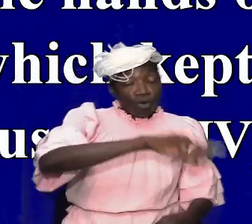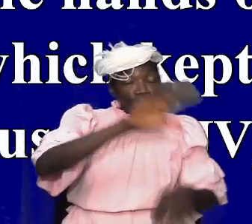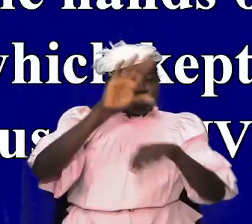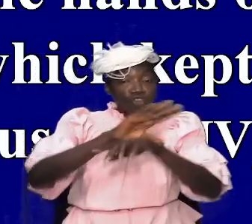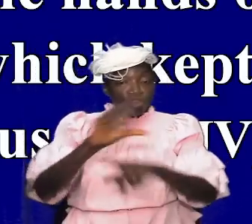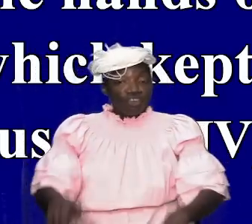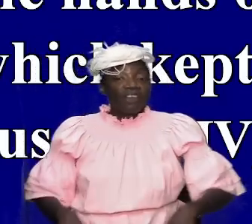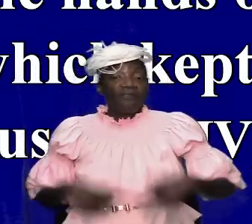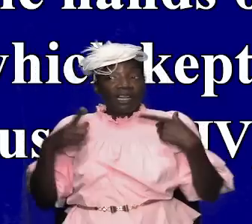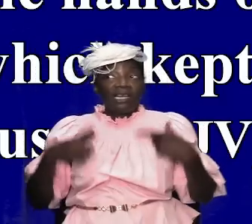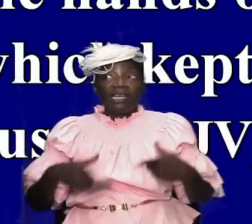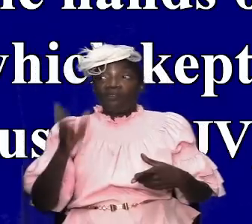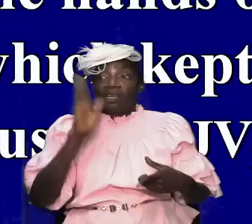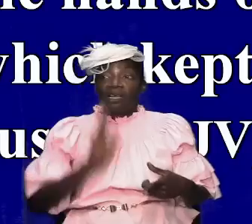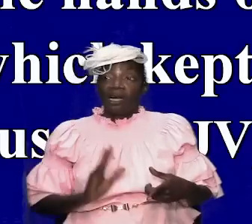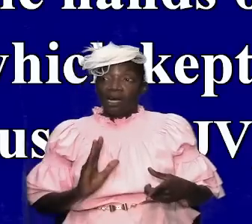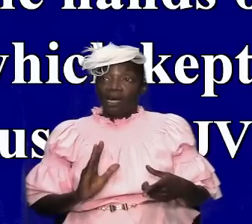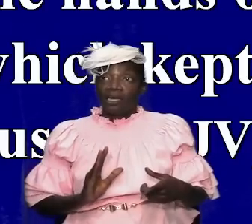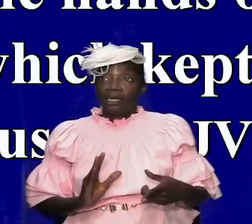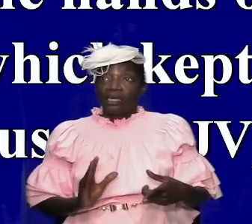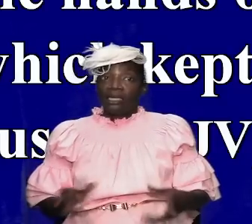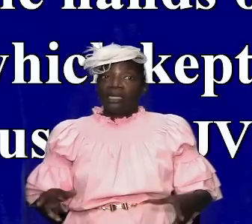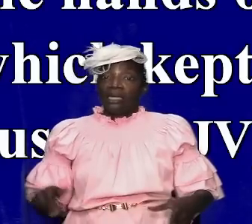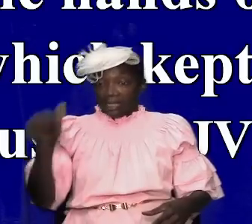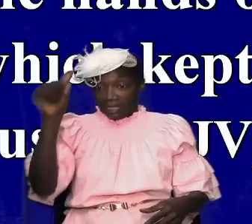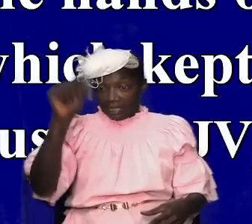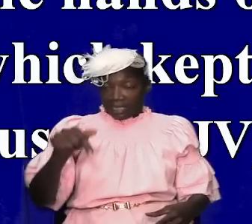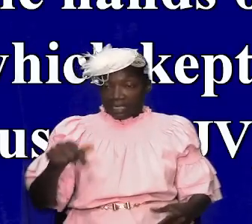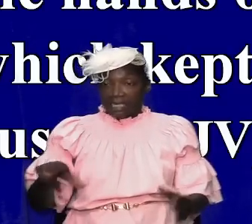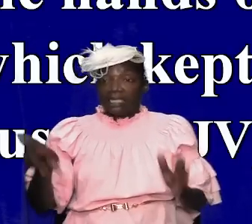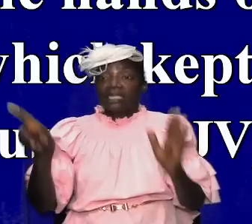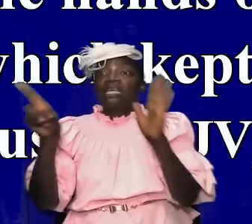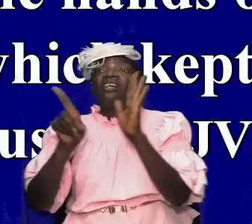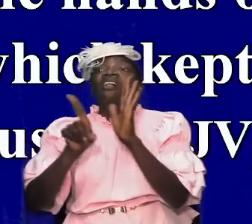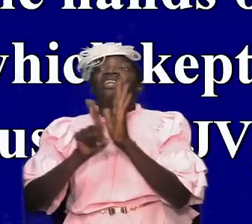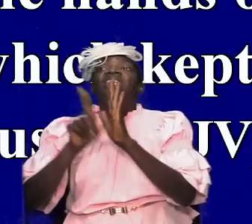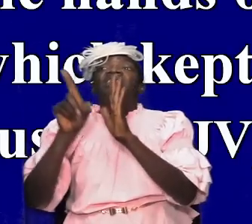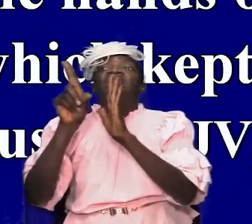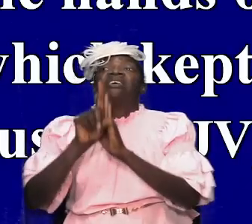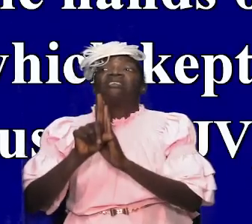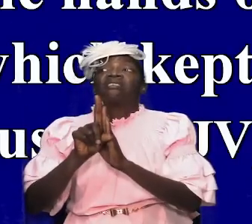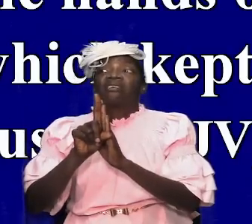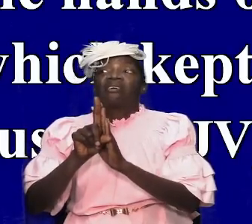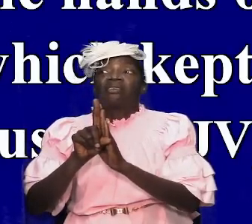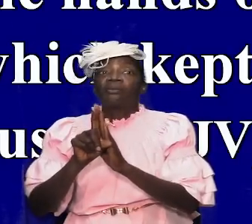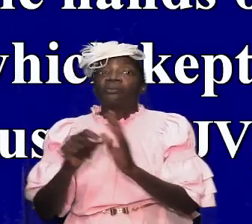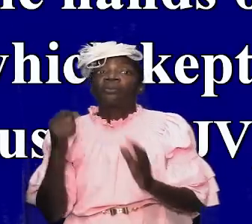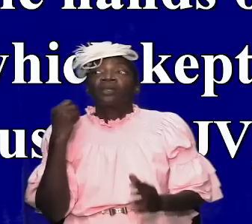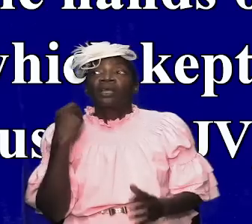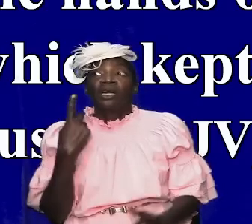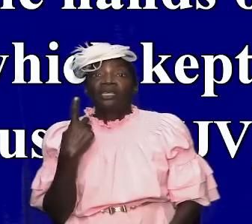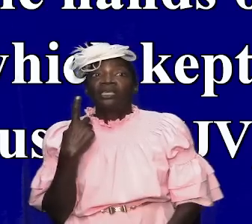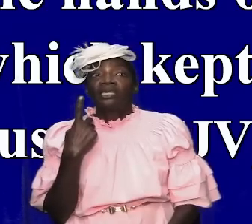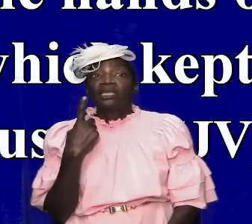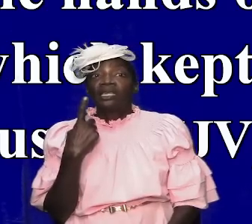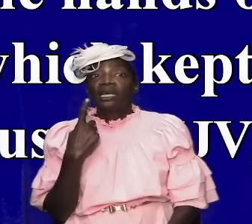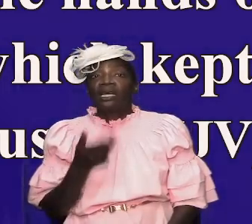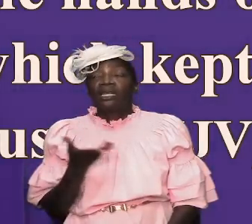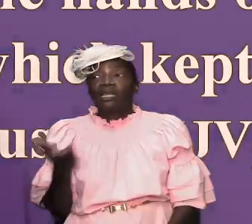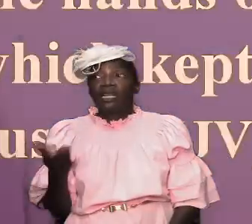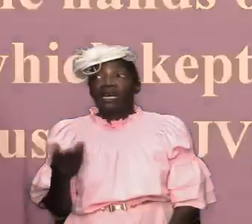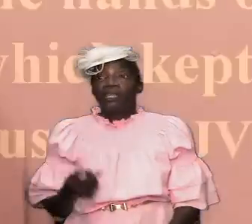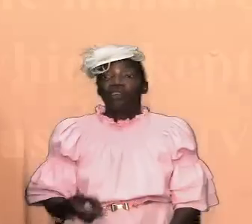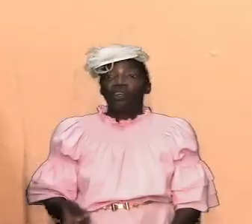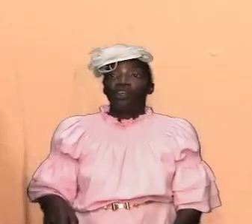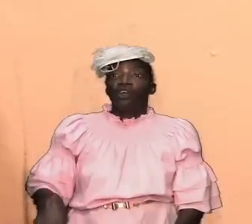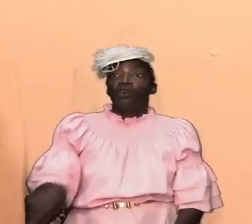take from this lesson take from what has happened here and understand that that we